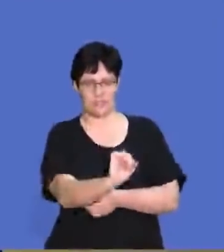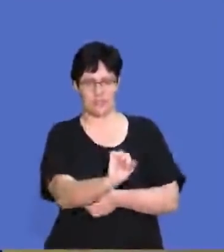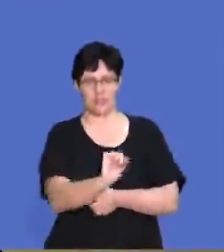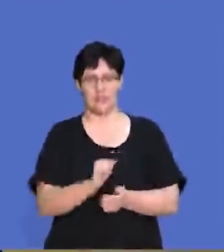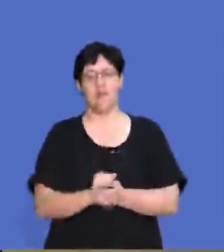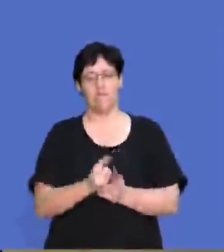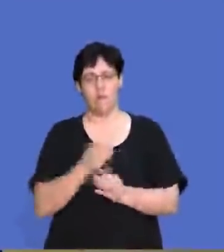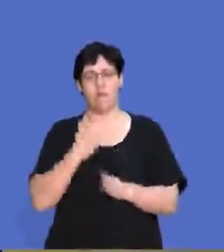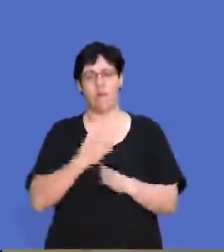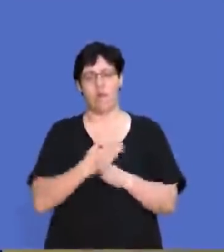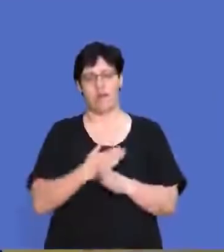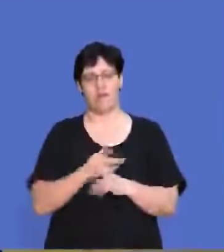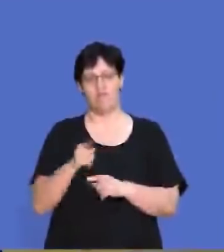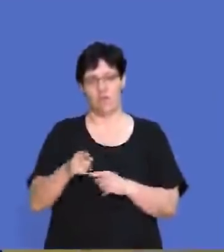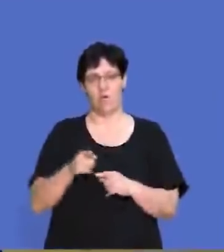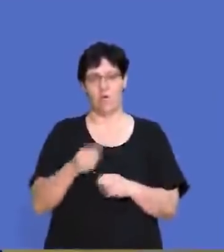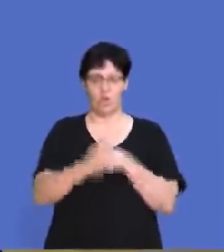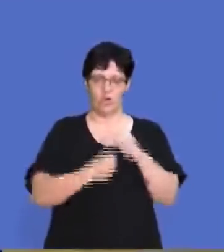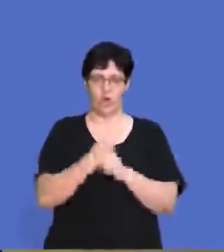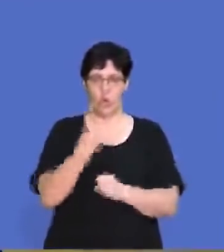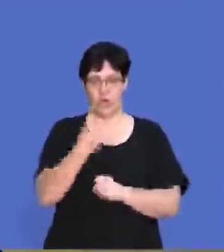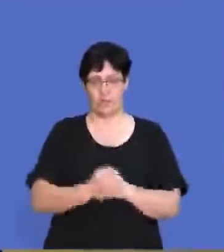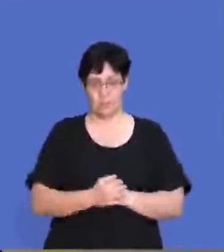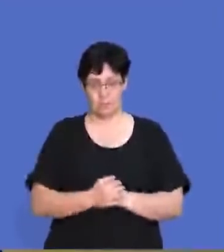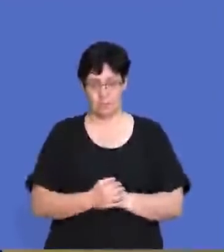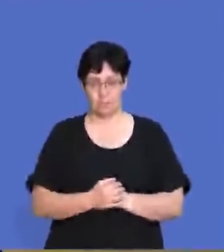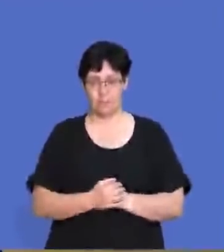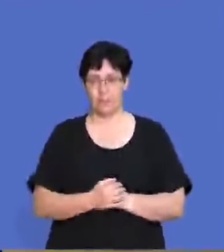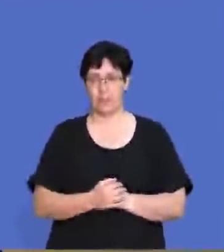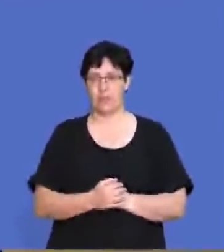for working for the entire year.